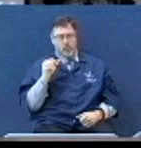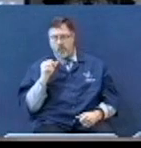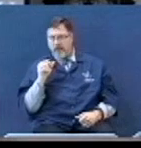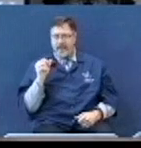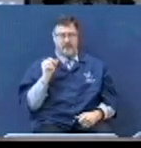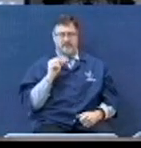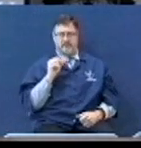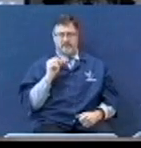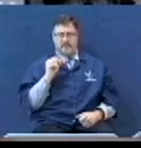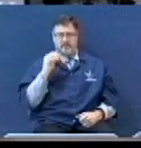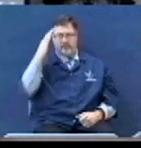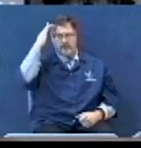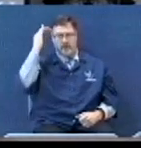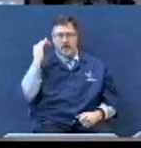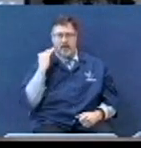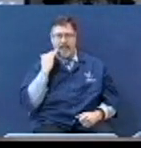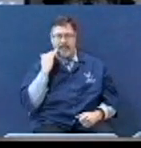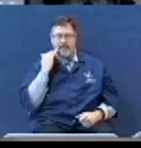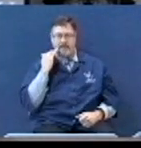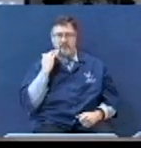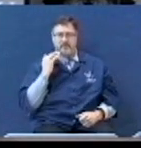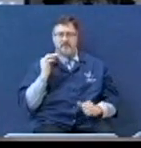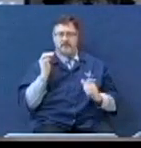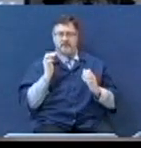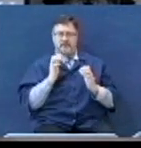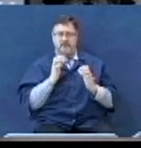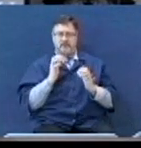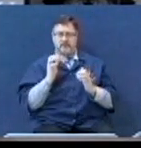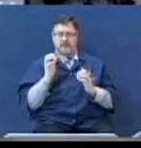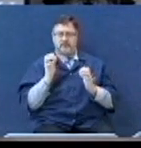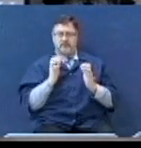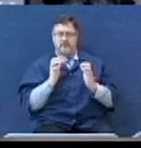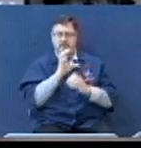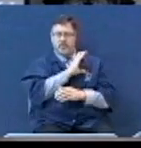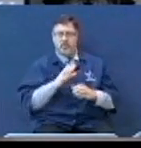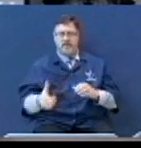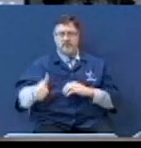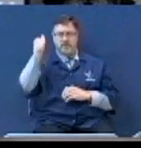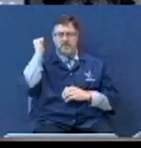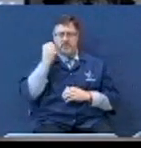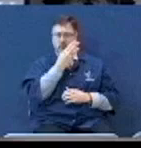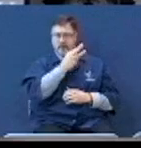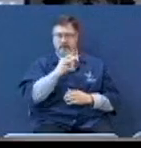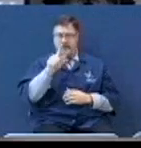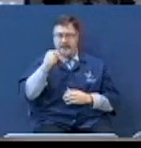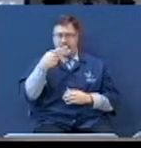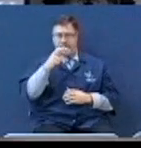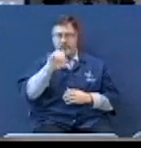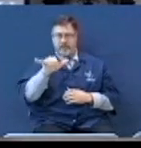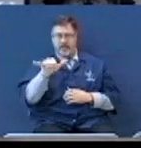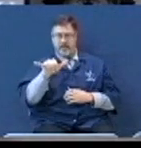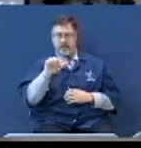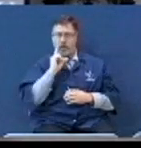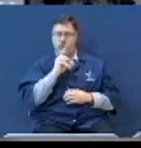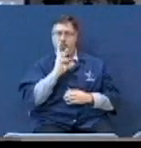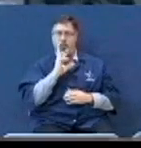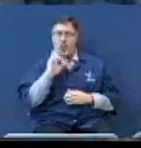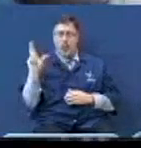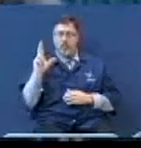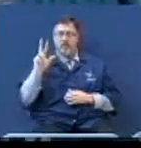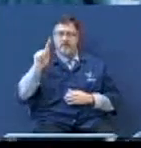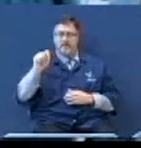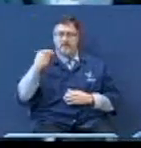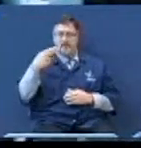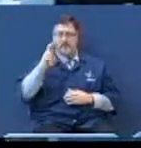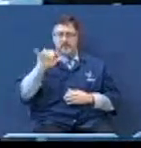The destination of the Christ rejecters were they. Who were they? Yes,